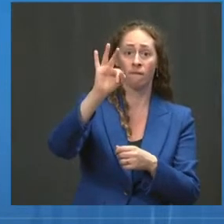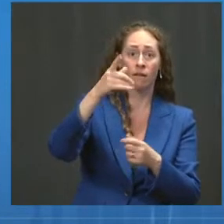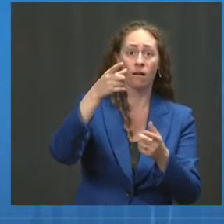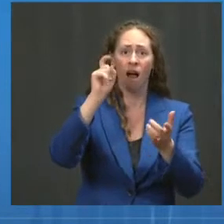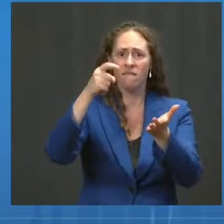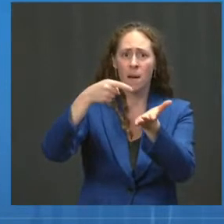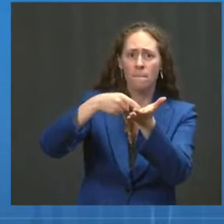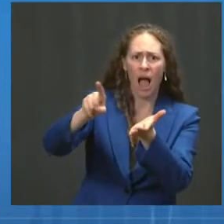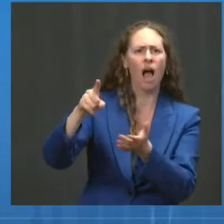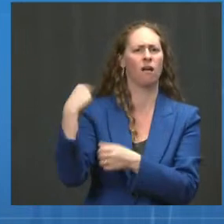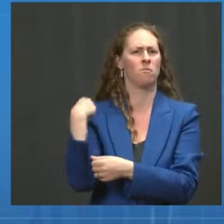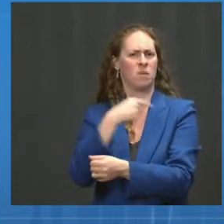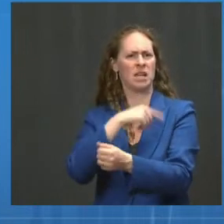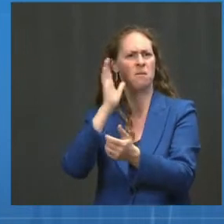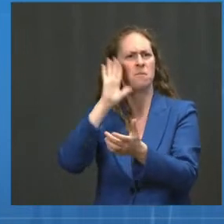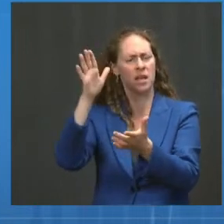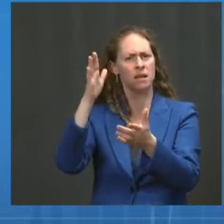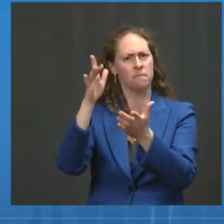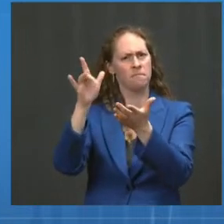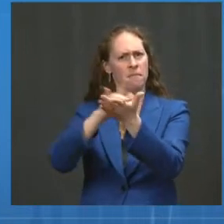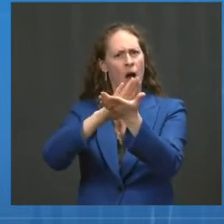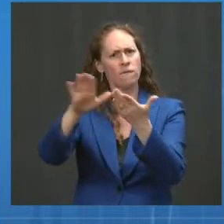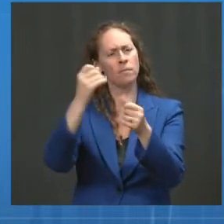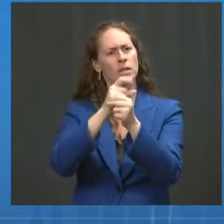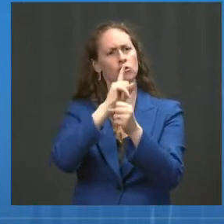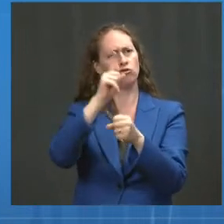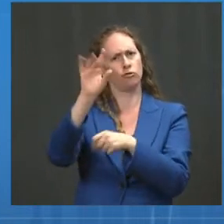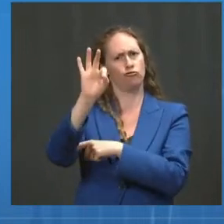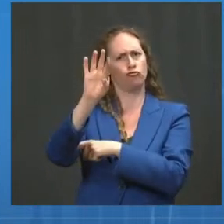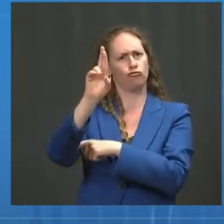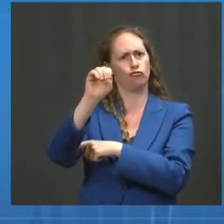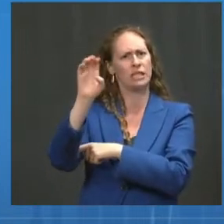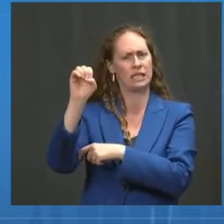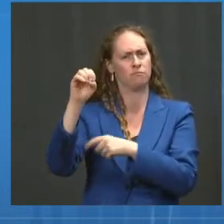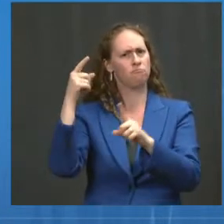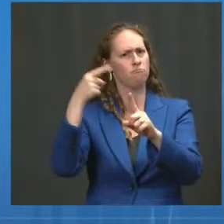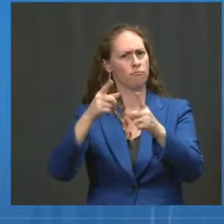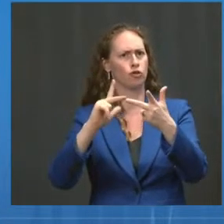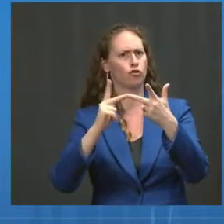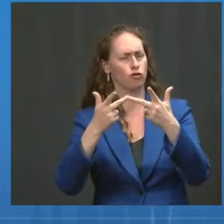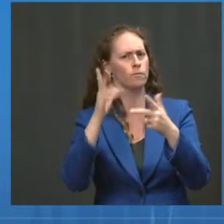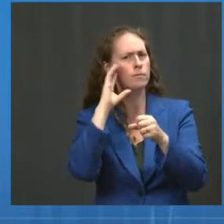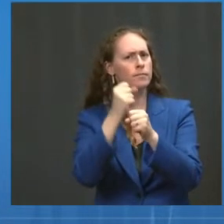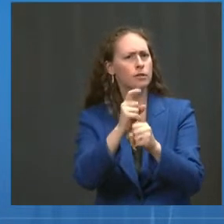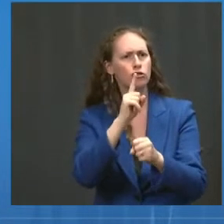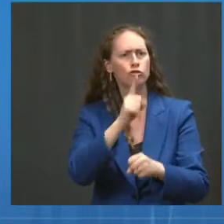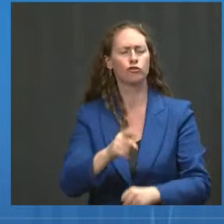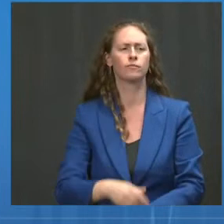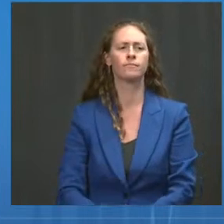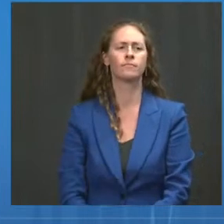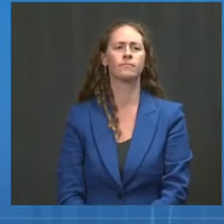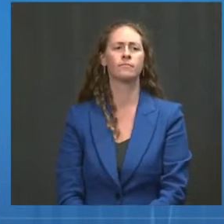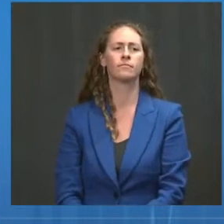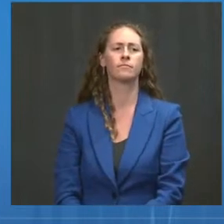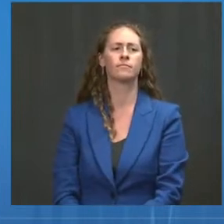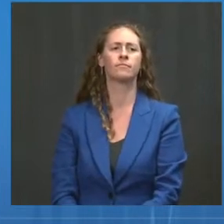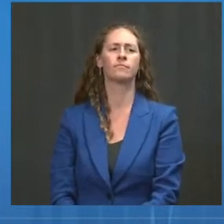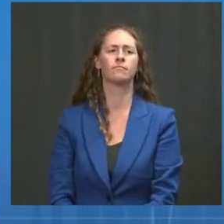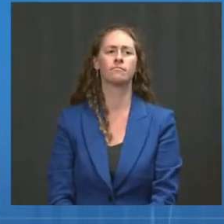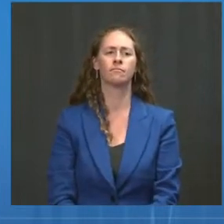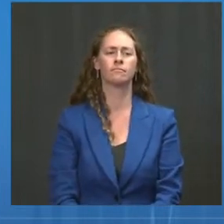get their free vaccine, their booster shot at or around their eight-month mark.